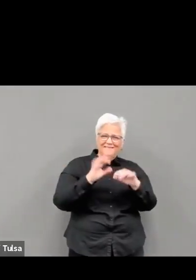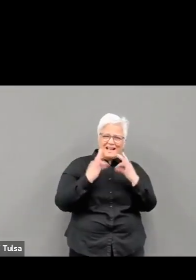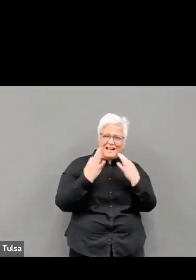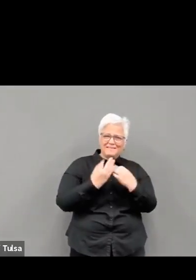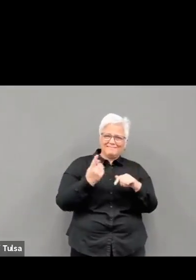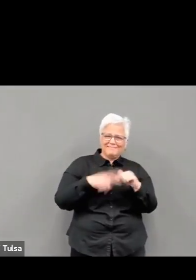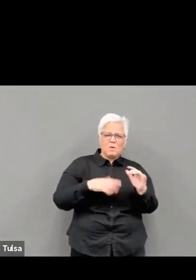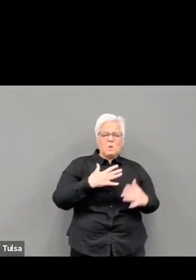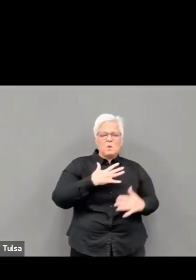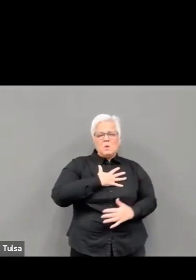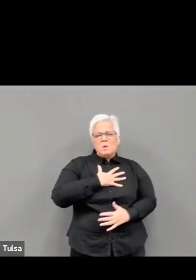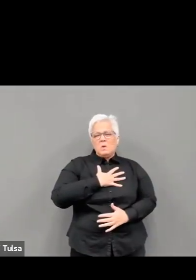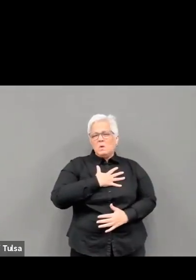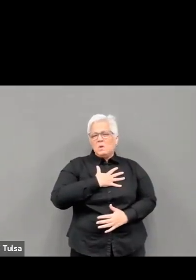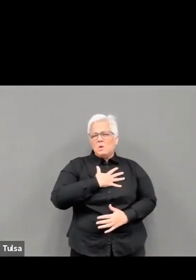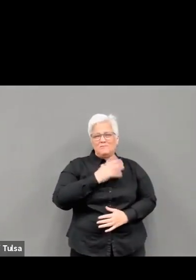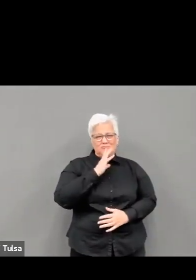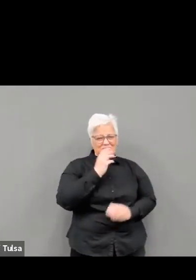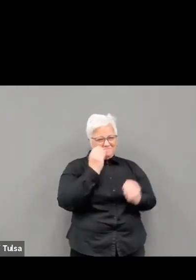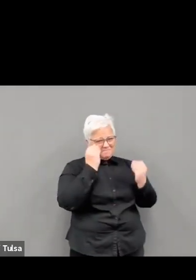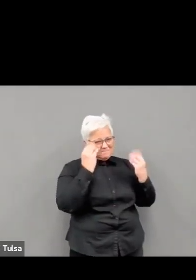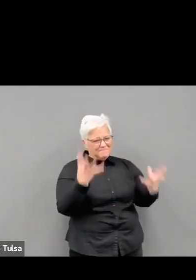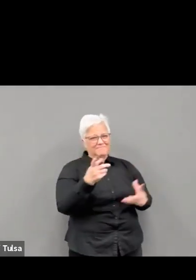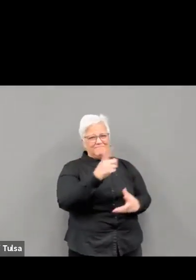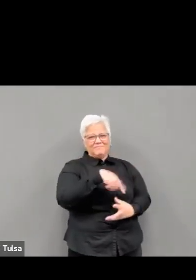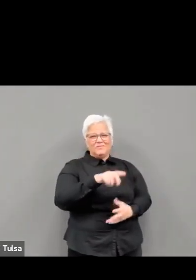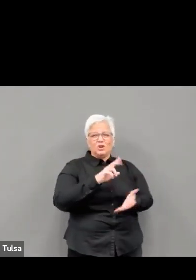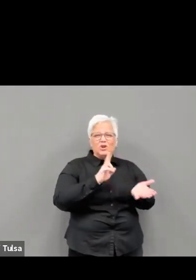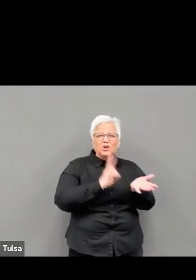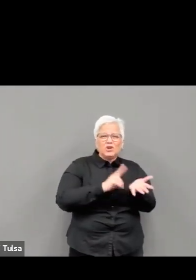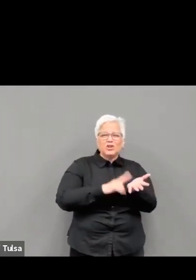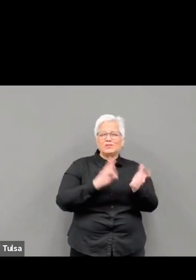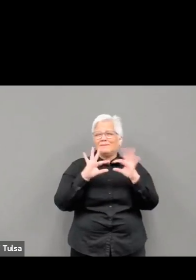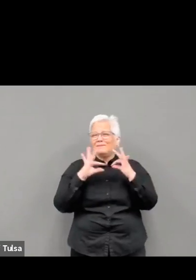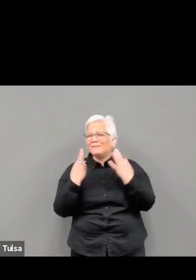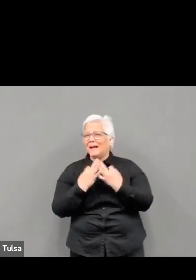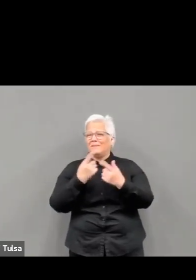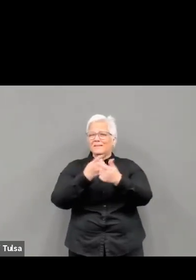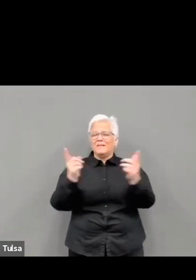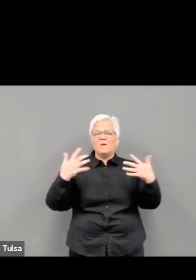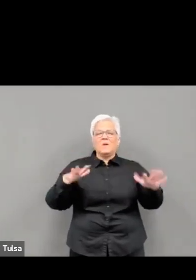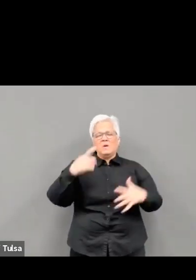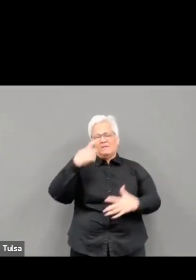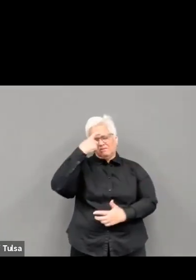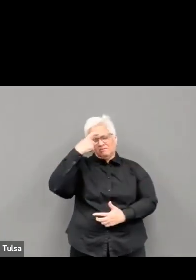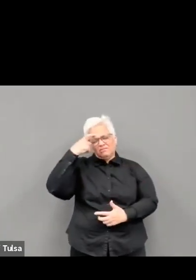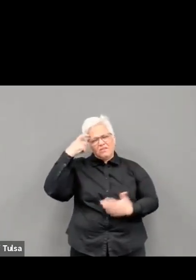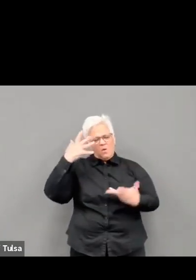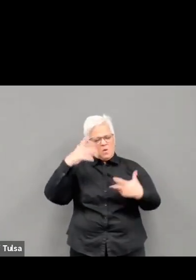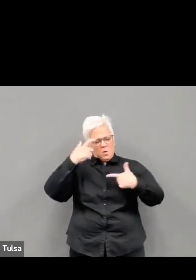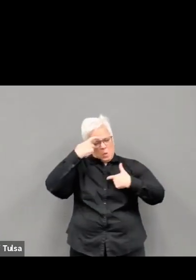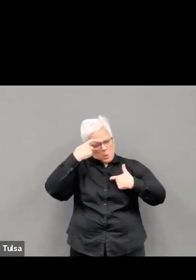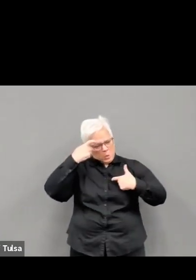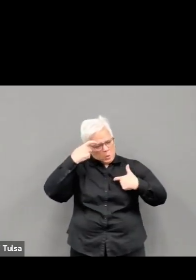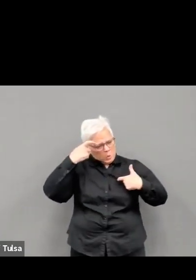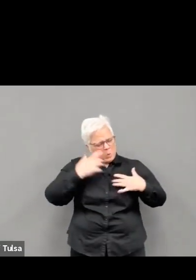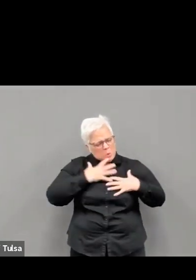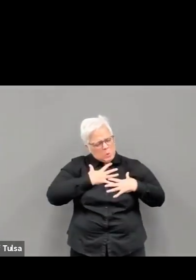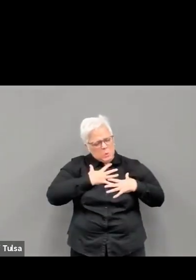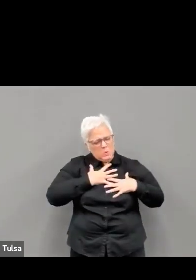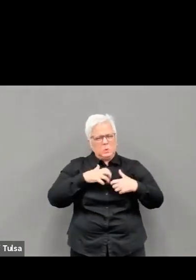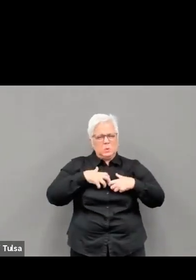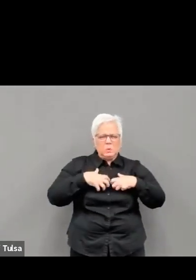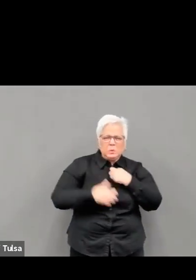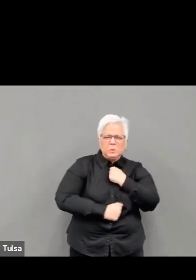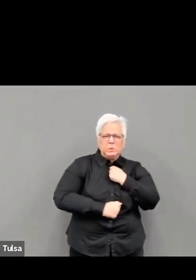you know how thankful this community is for you and your work. Over the last month, Tulsans in all